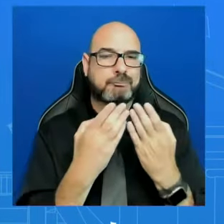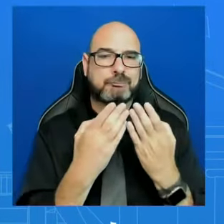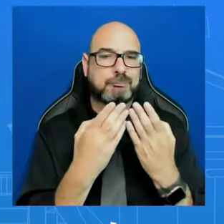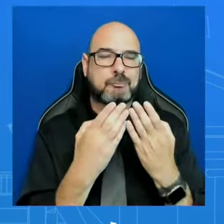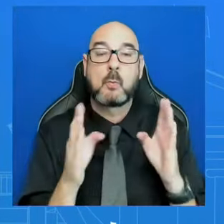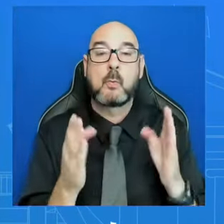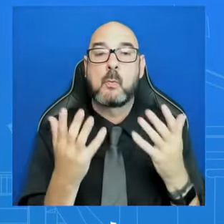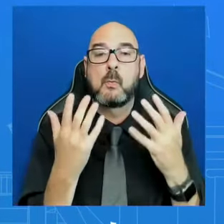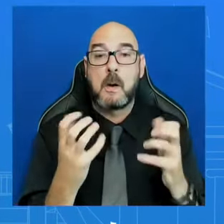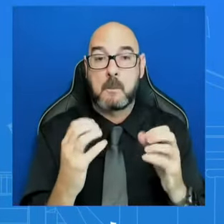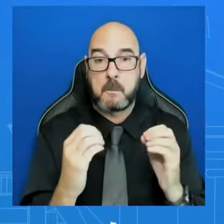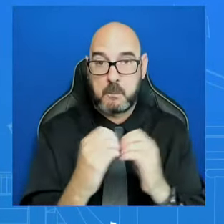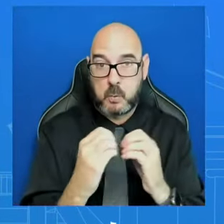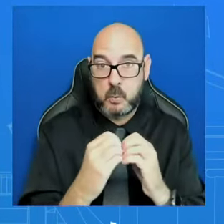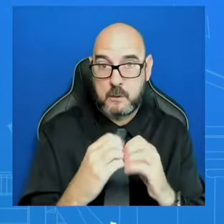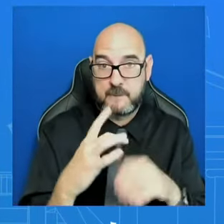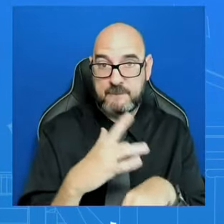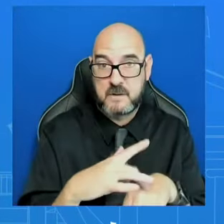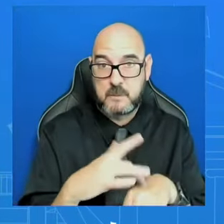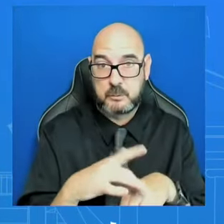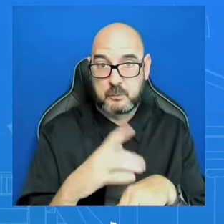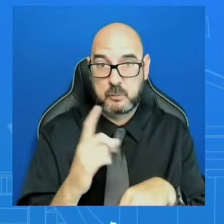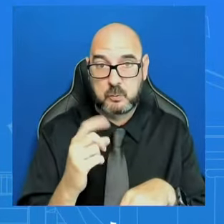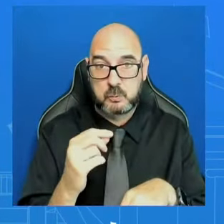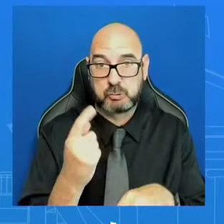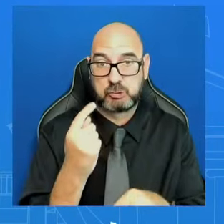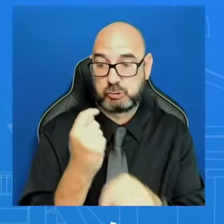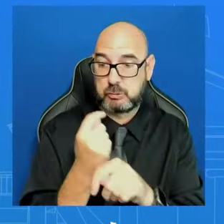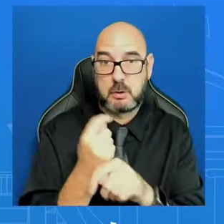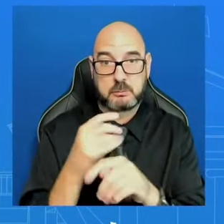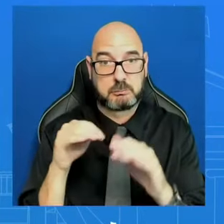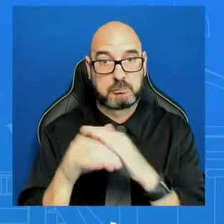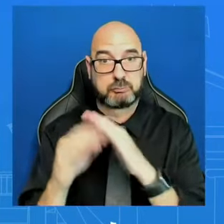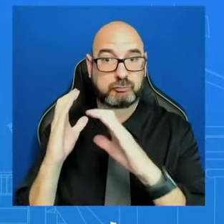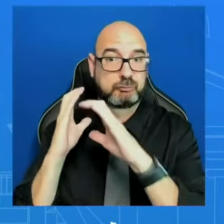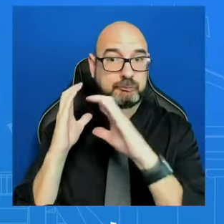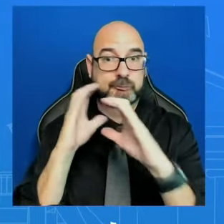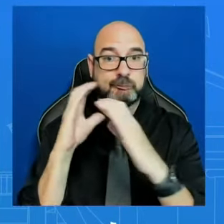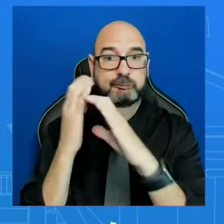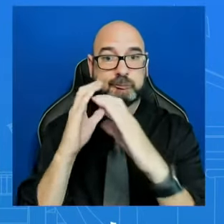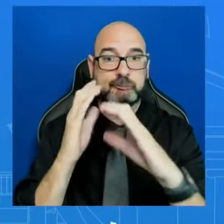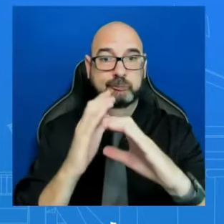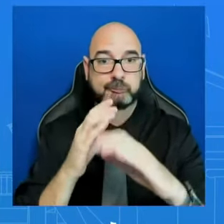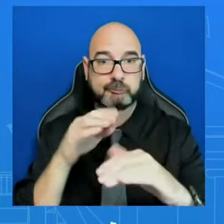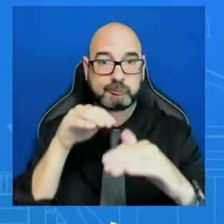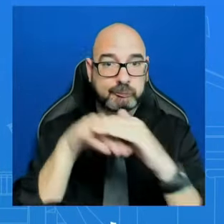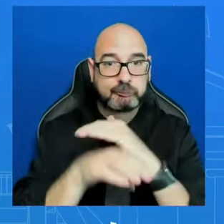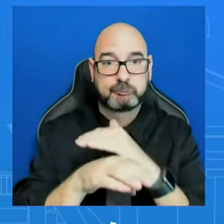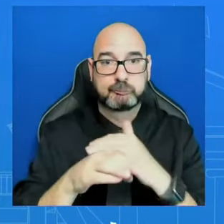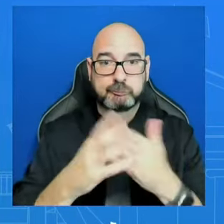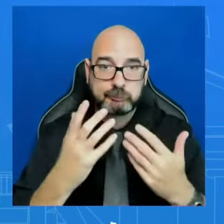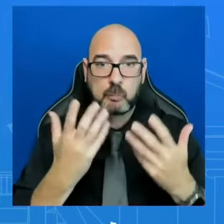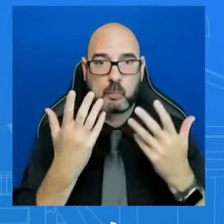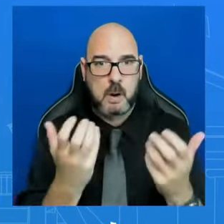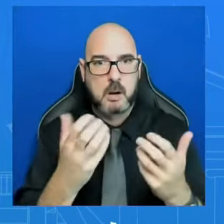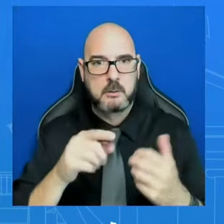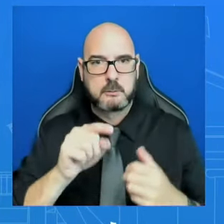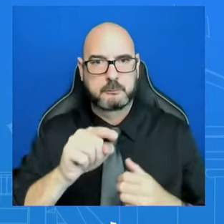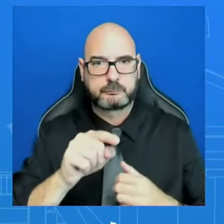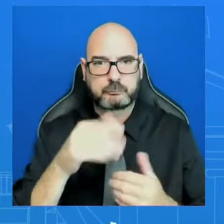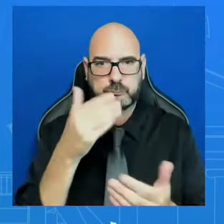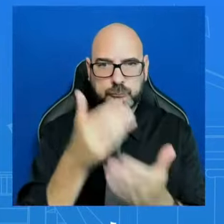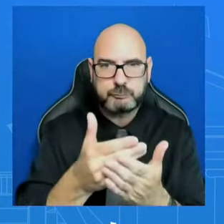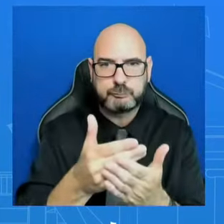see more trucks getting in, particularly from Jordan. We want to see tangible steps at the mitigation of civilian